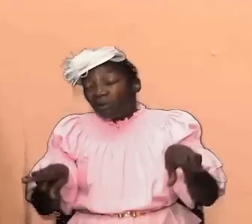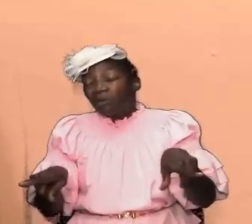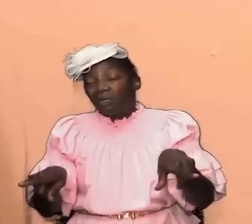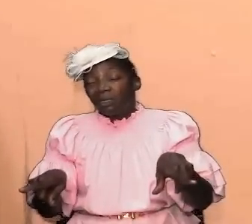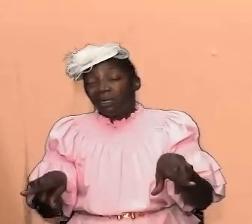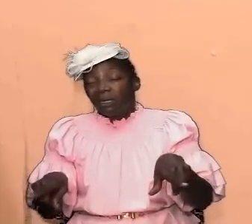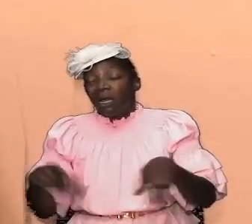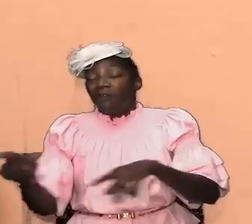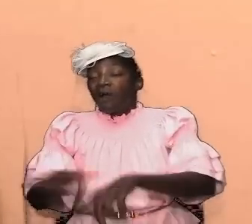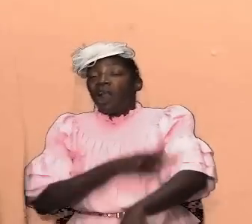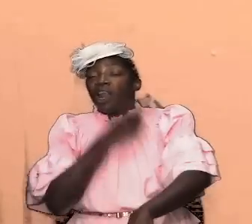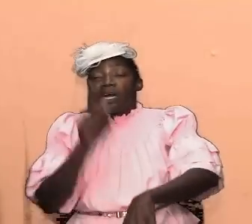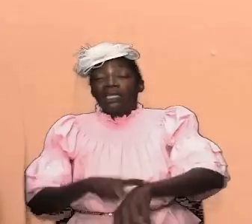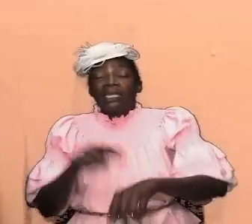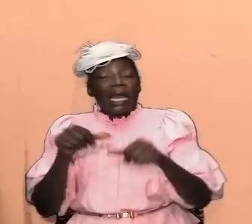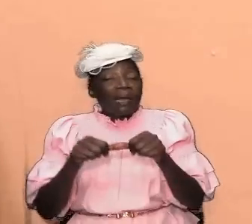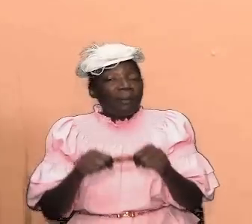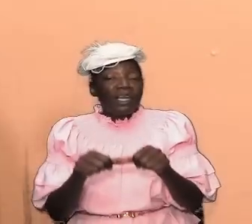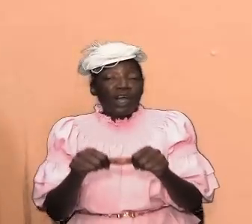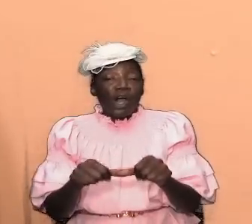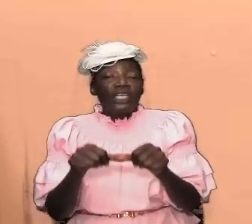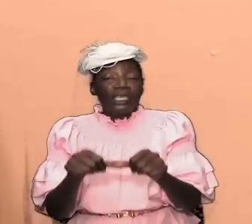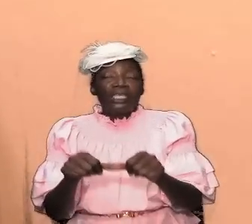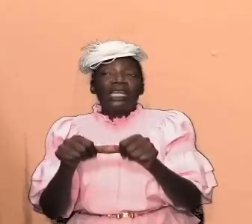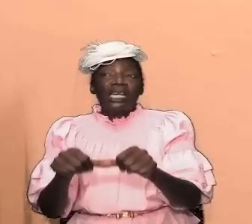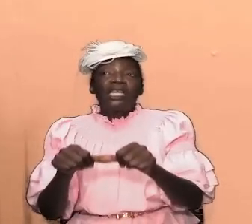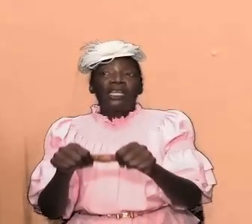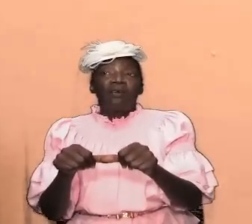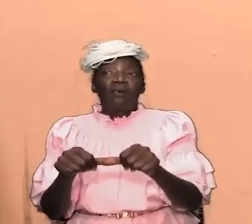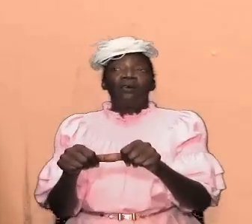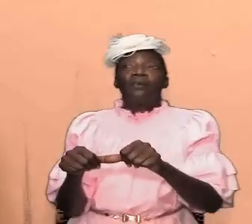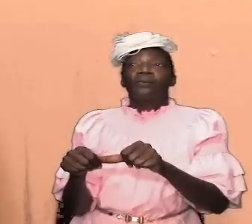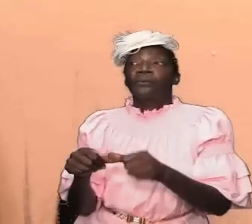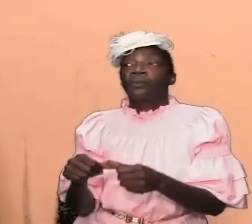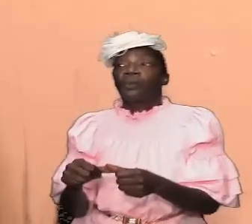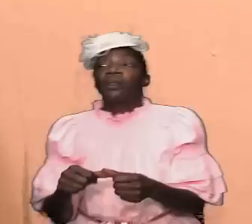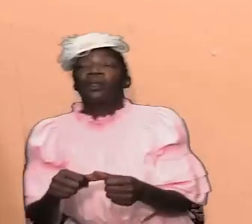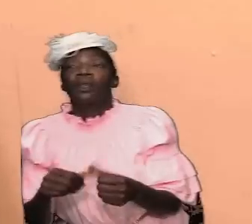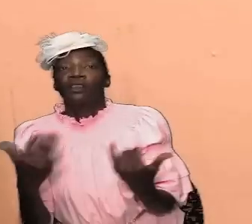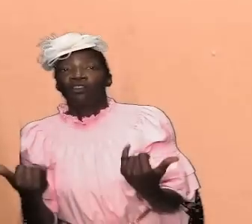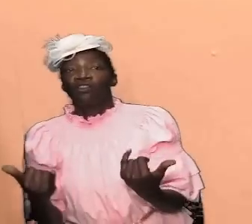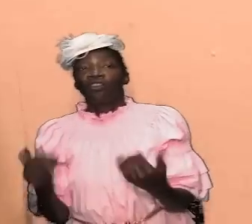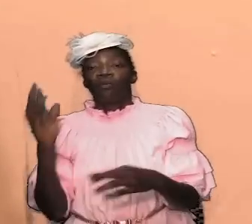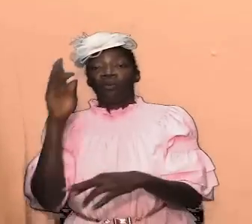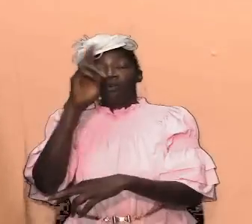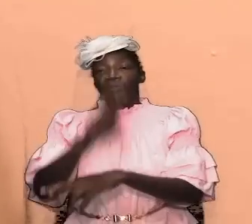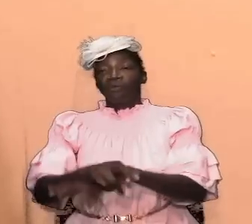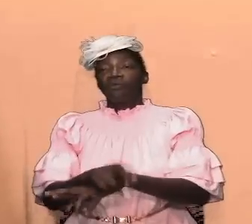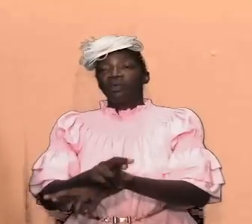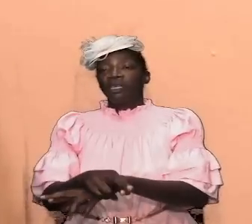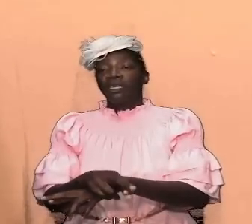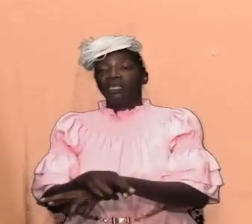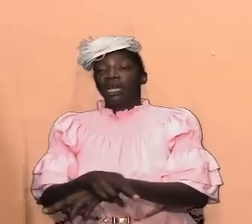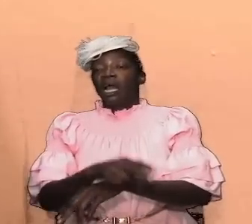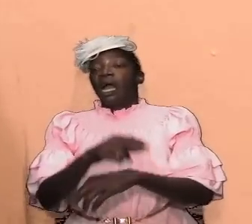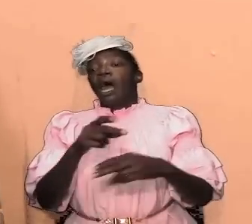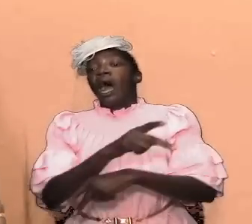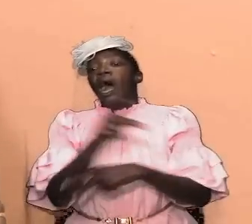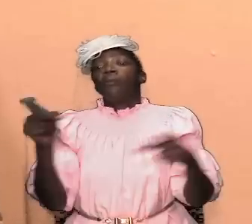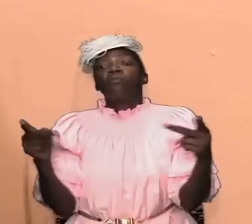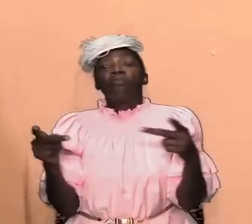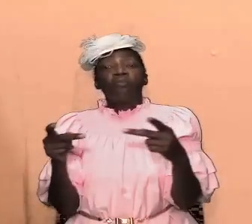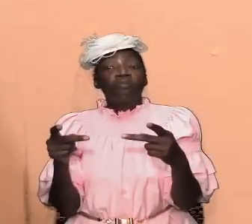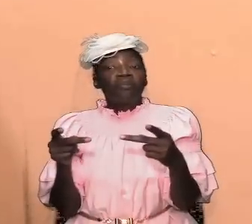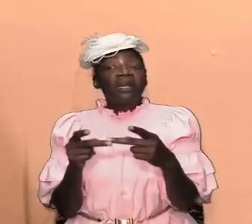and it continues and it has somehow reached to a critical juncture that